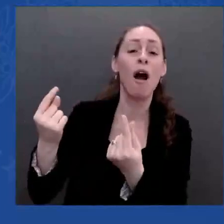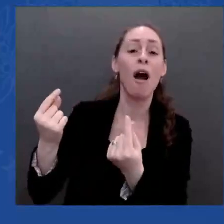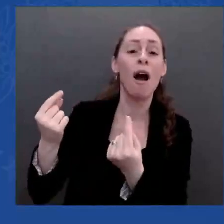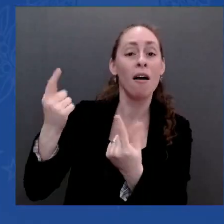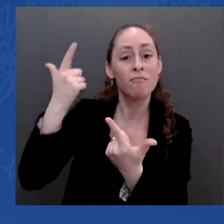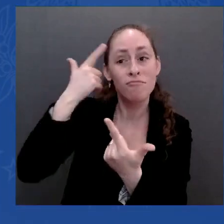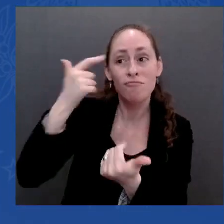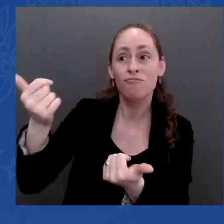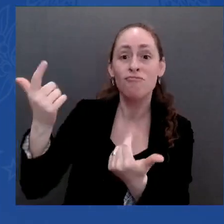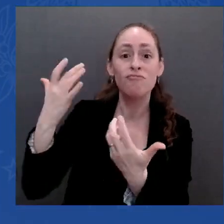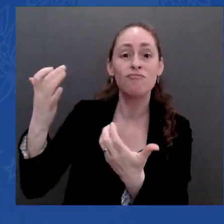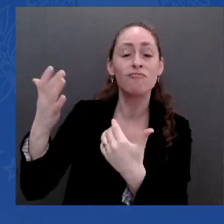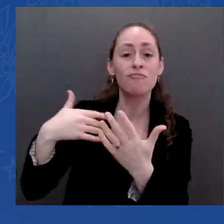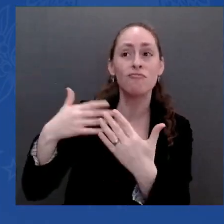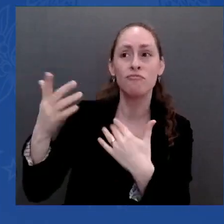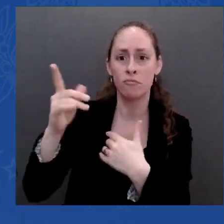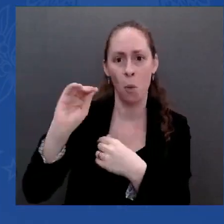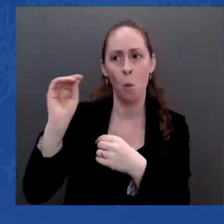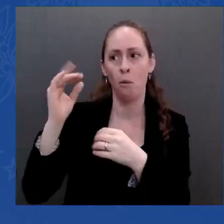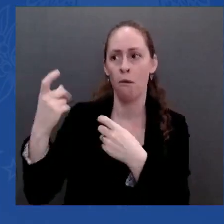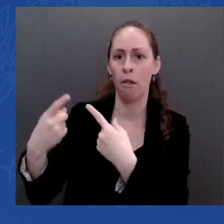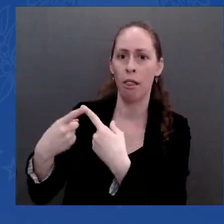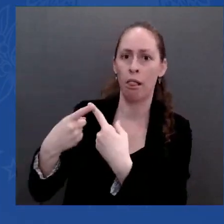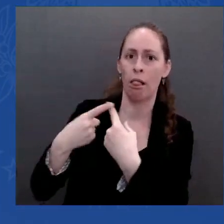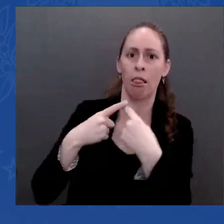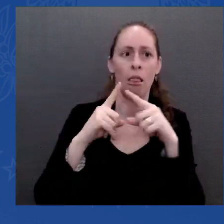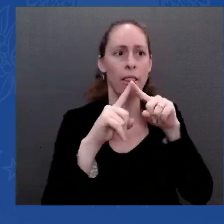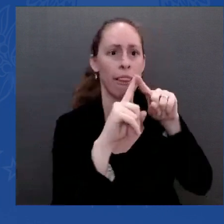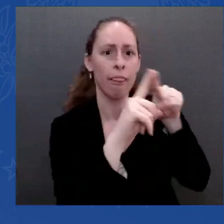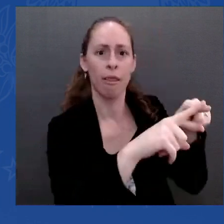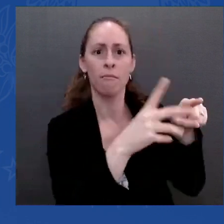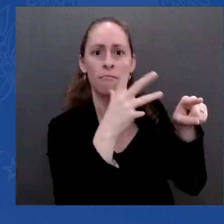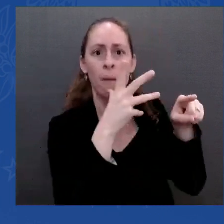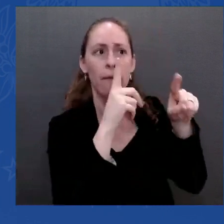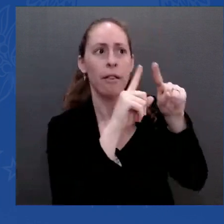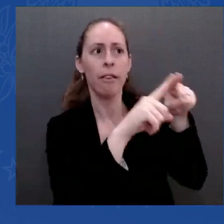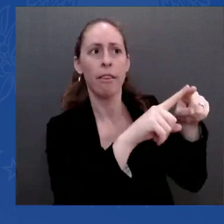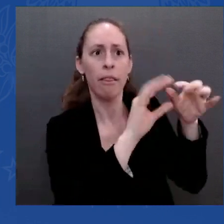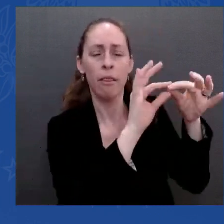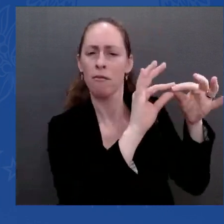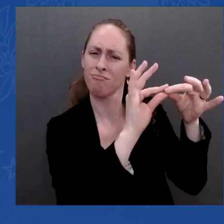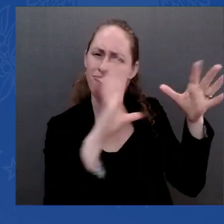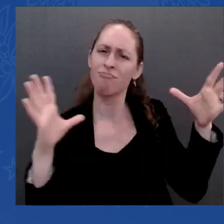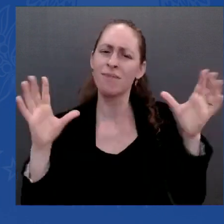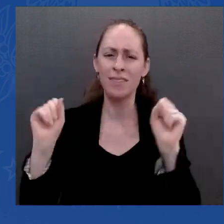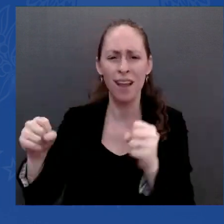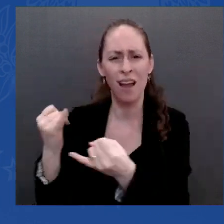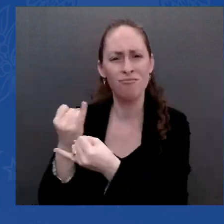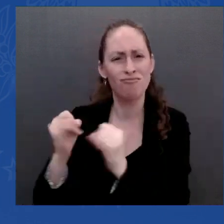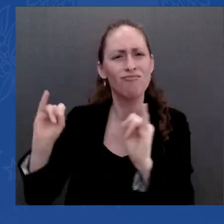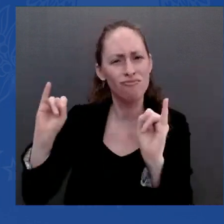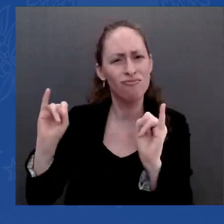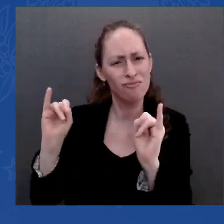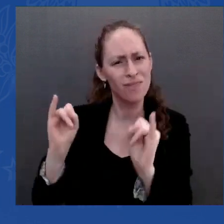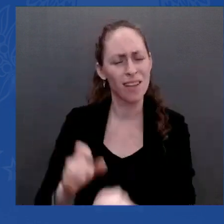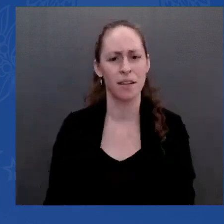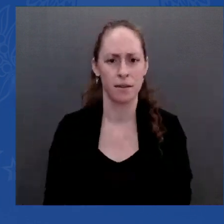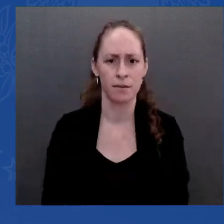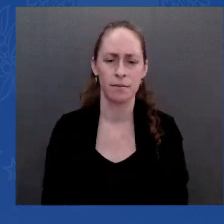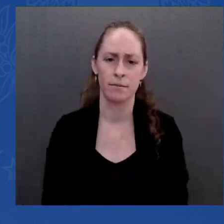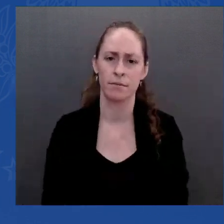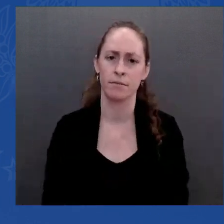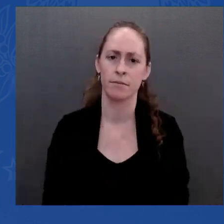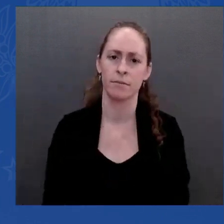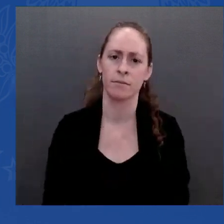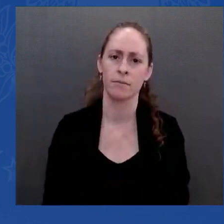You know, we're now in a position where we can cap co-pays for insulin at $35 a month.